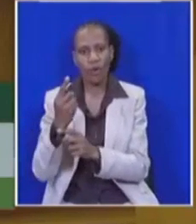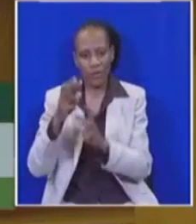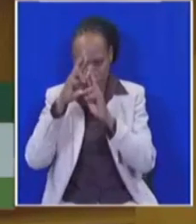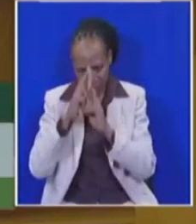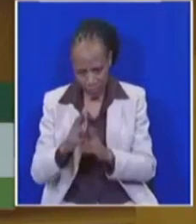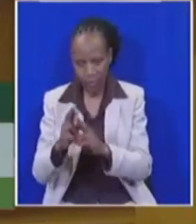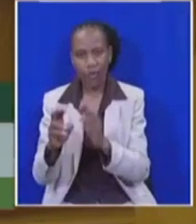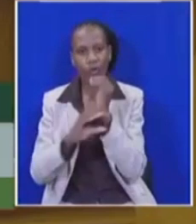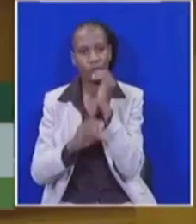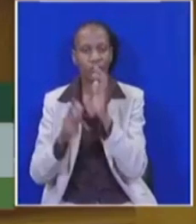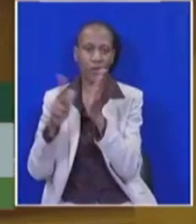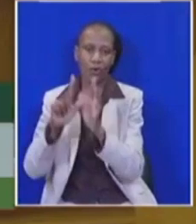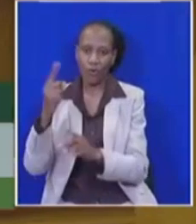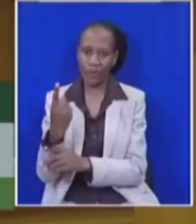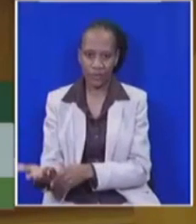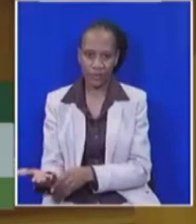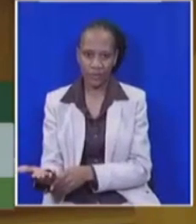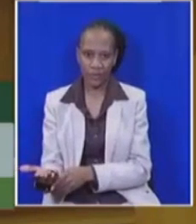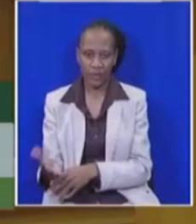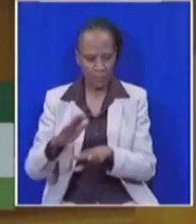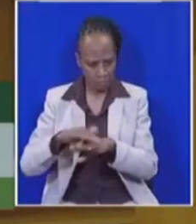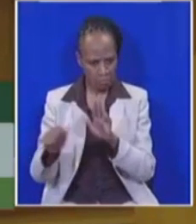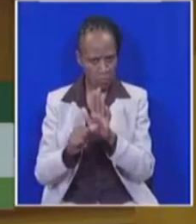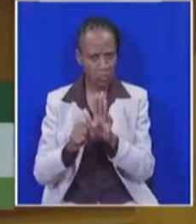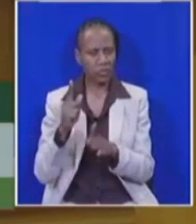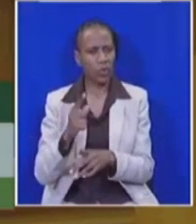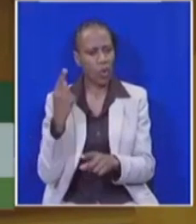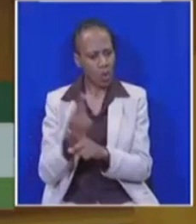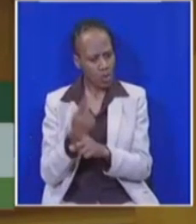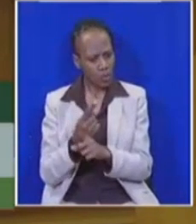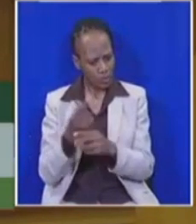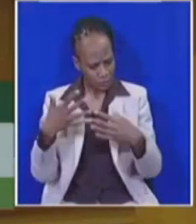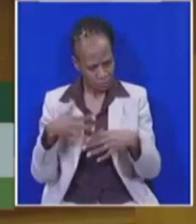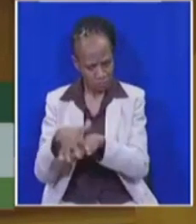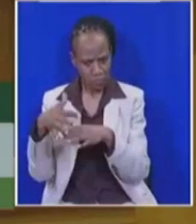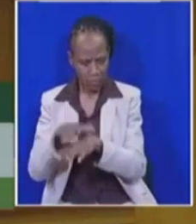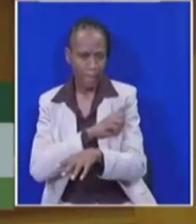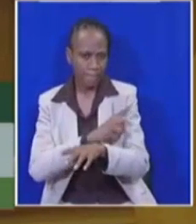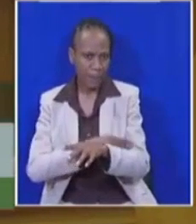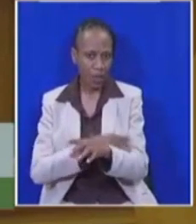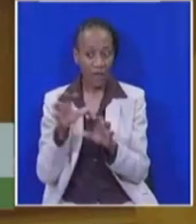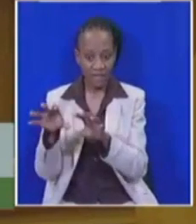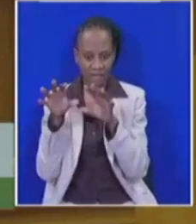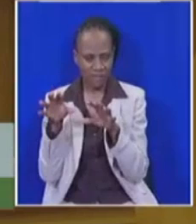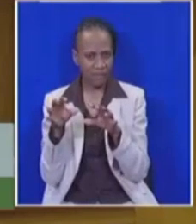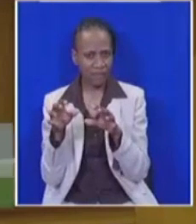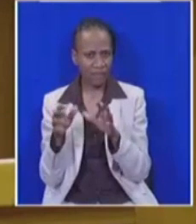and the law. It is demanded of it to be impartial and to exercise the powers and functions vested in it without fear, favour and prejudice.